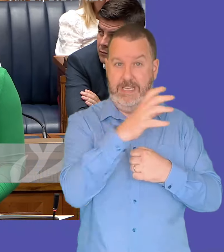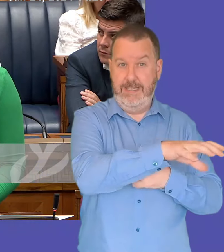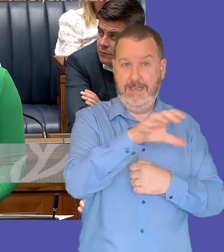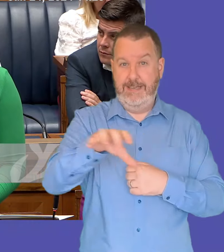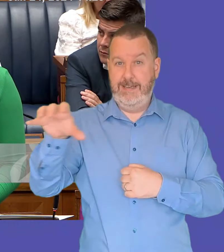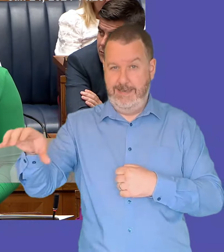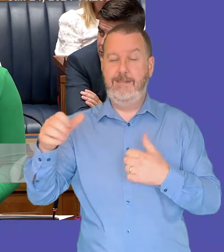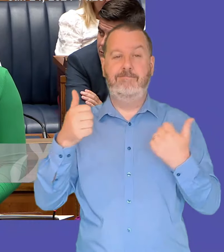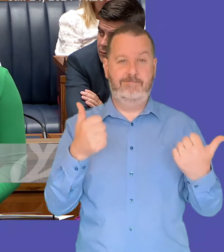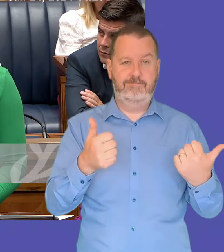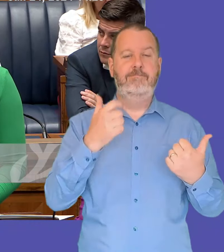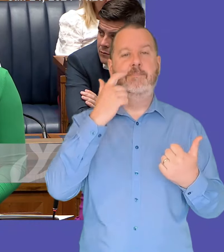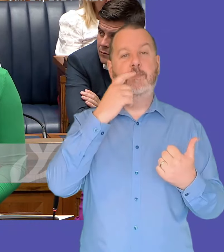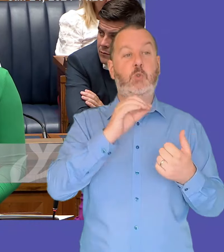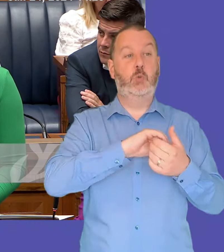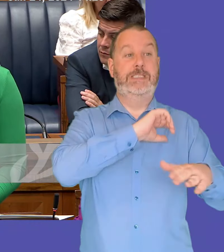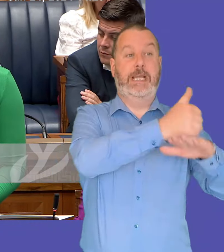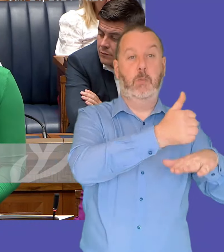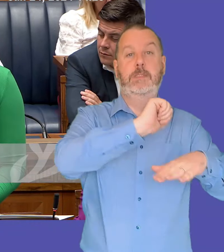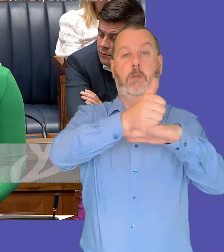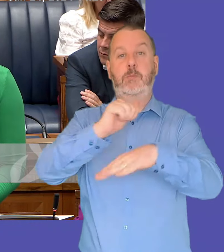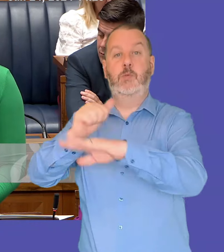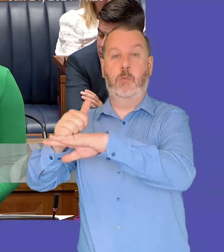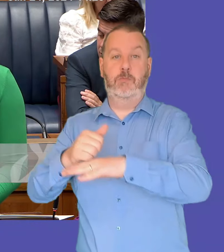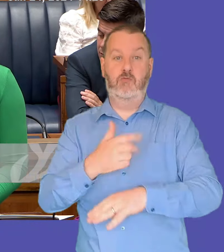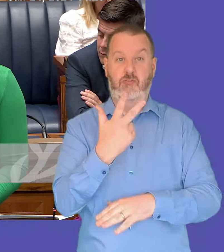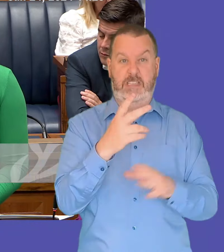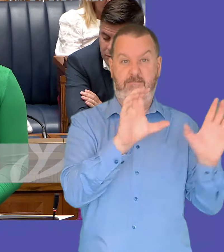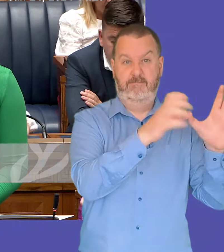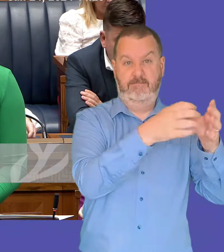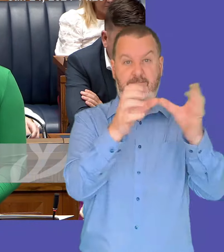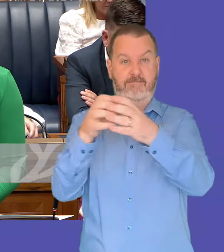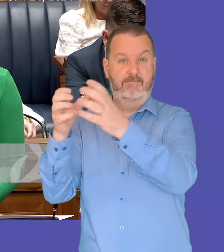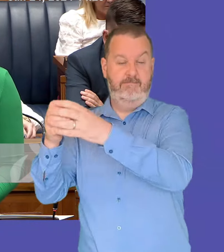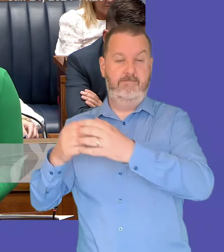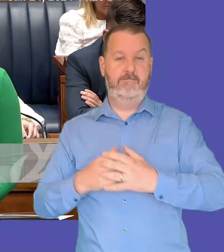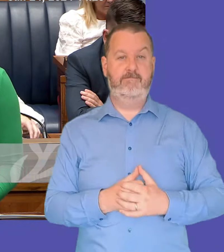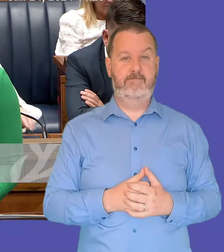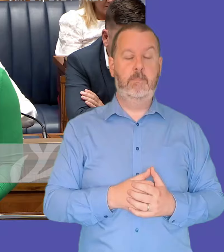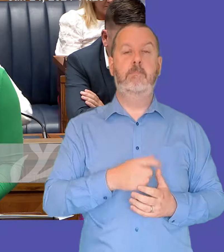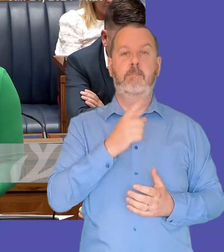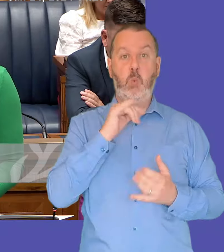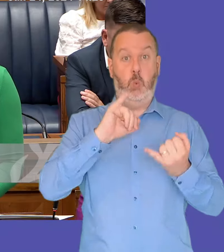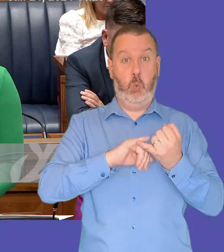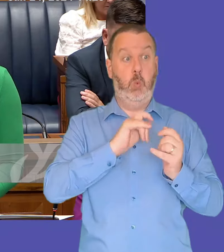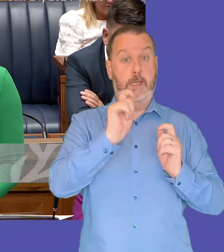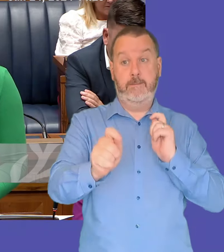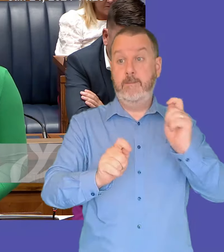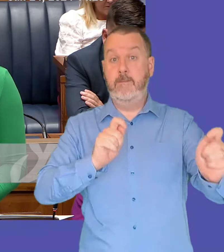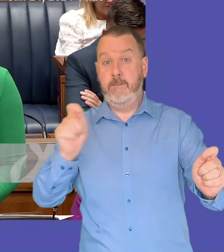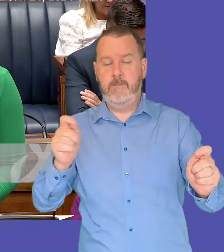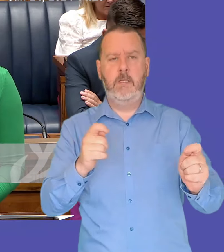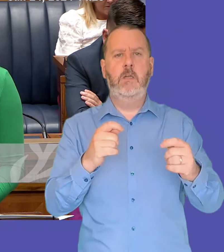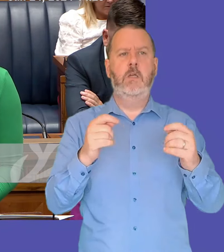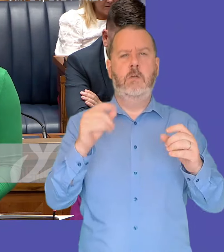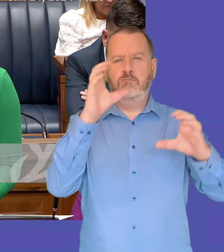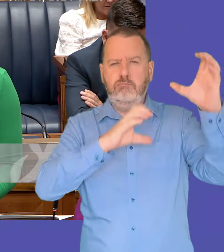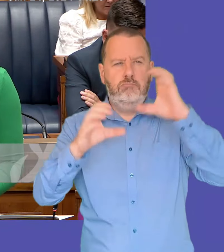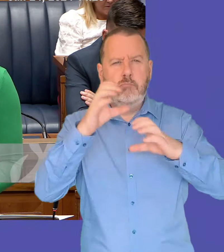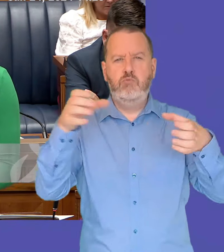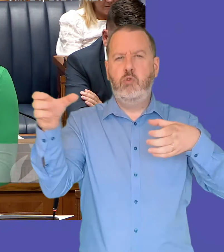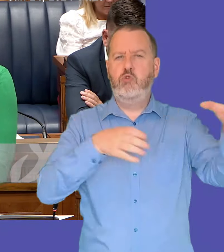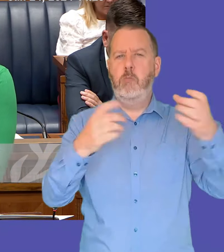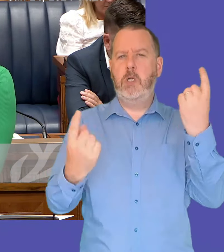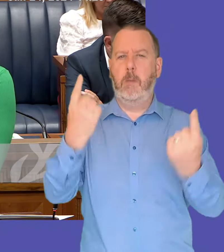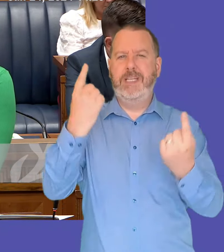practical arrangements to establish these bodies we have already indicated that the competitions will be run at the same time for up to eight public